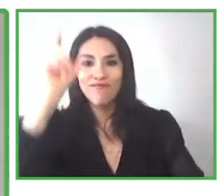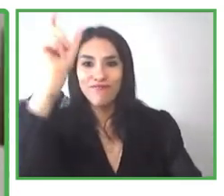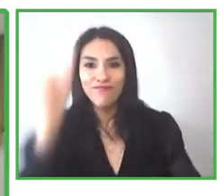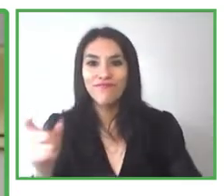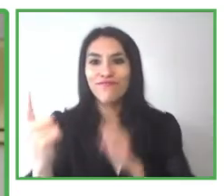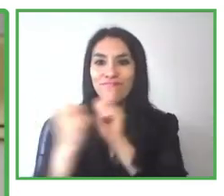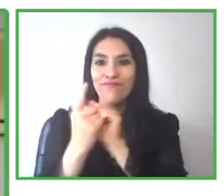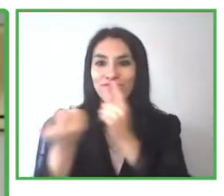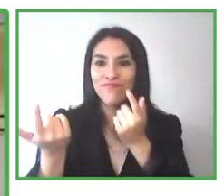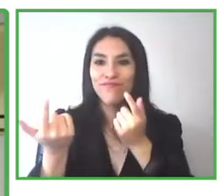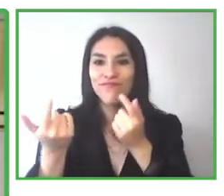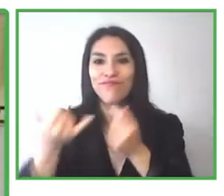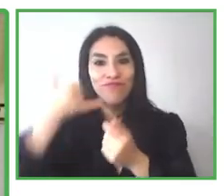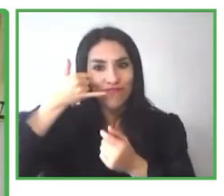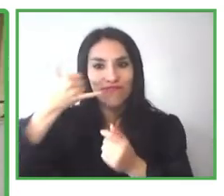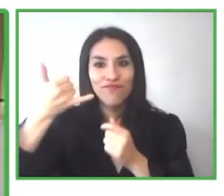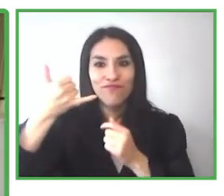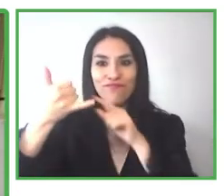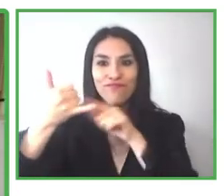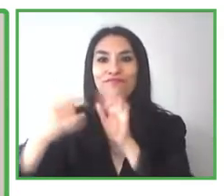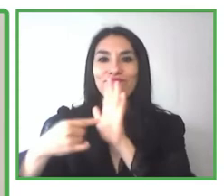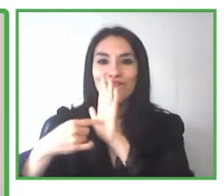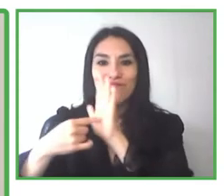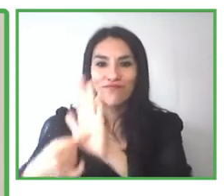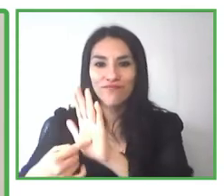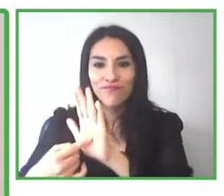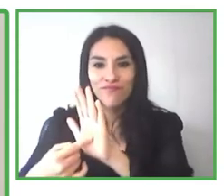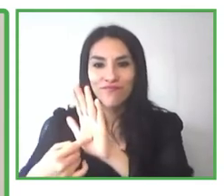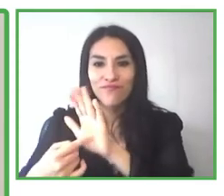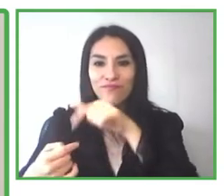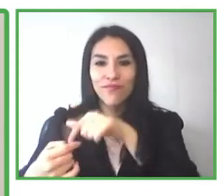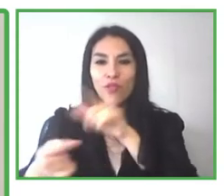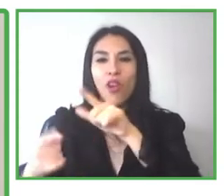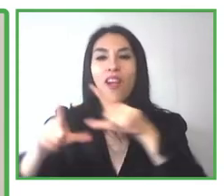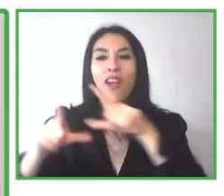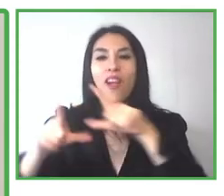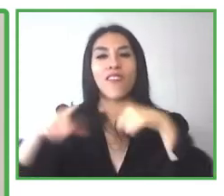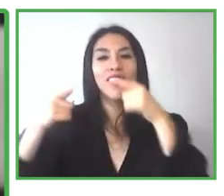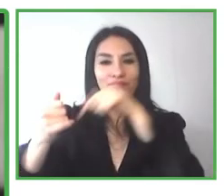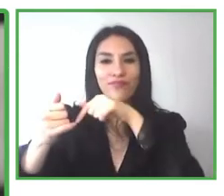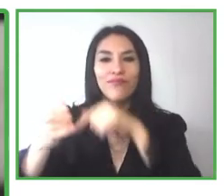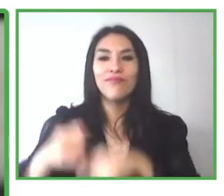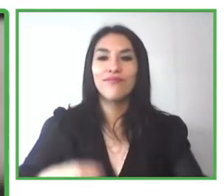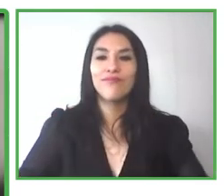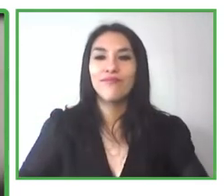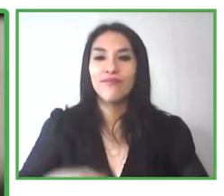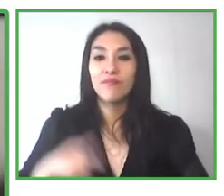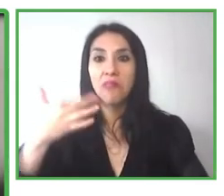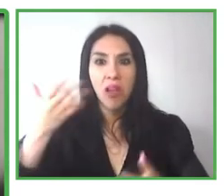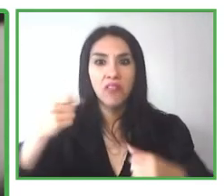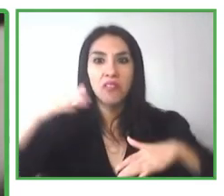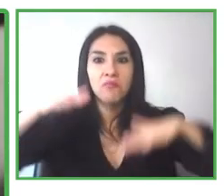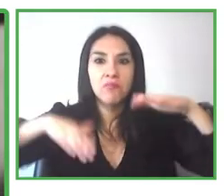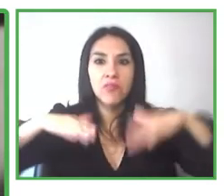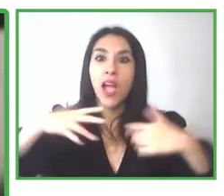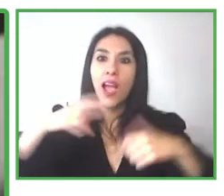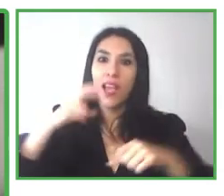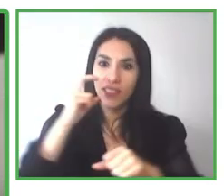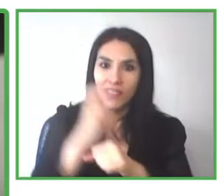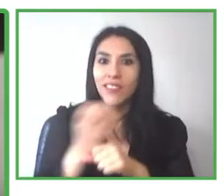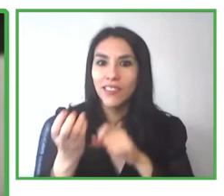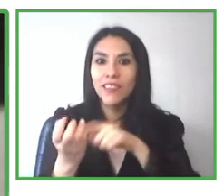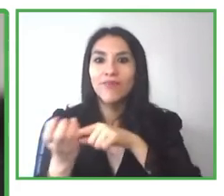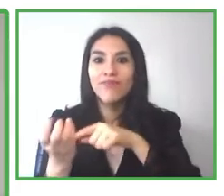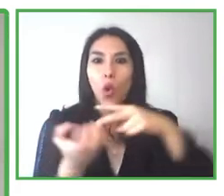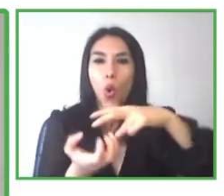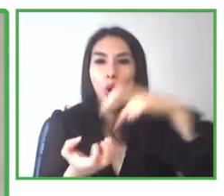20 pounds. Wow. This is quite useful because sometimes it's hard for me to distinguish one bill from the other.